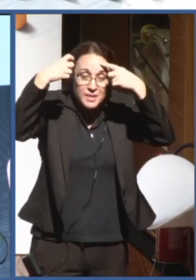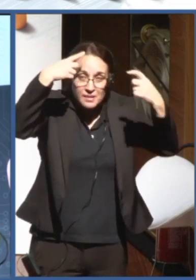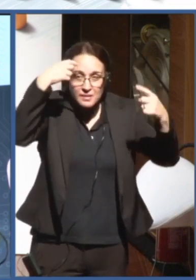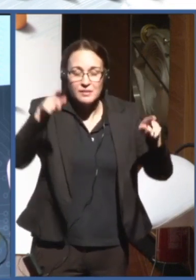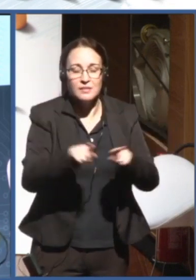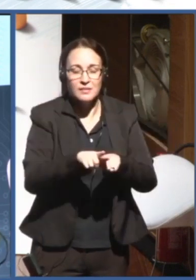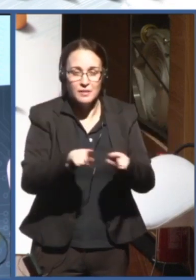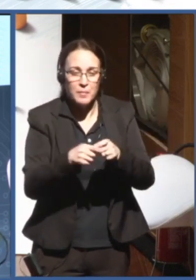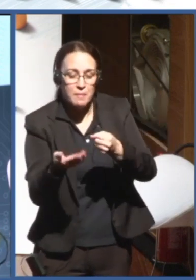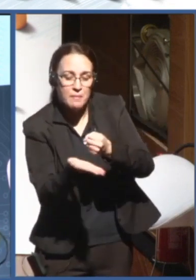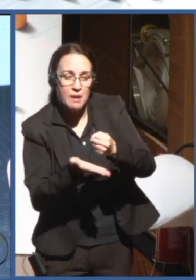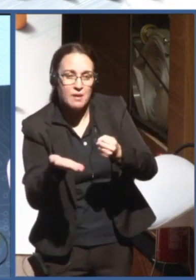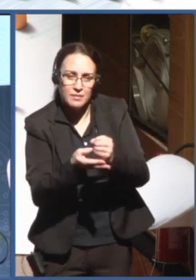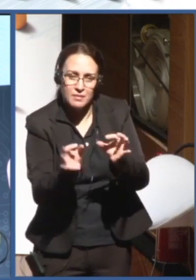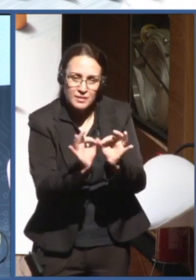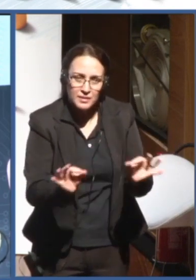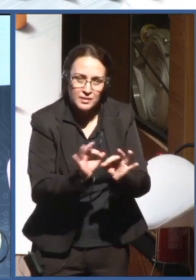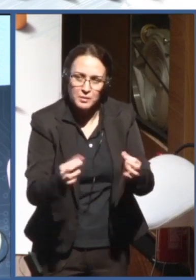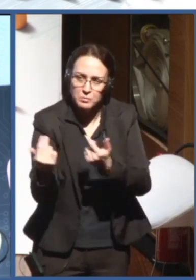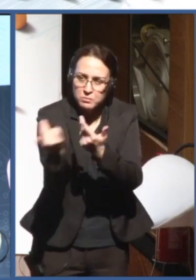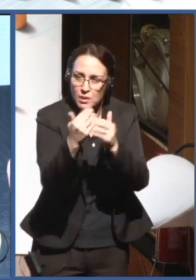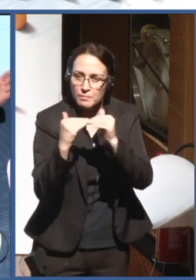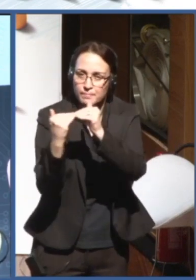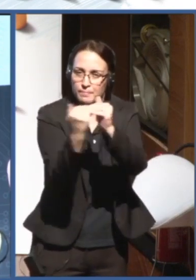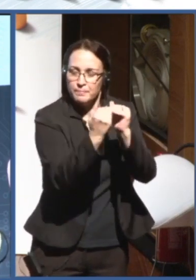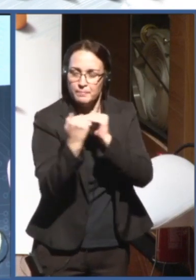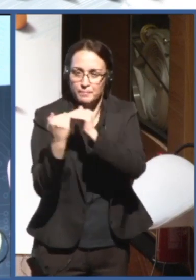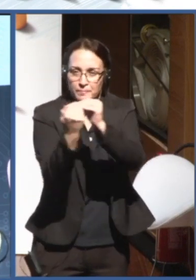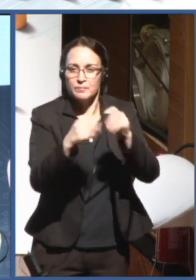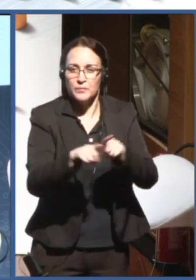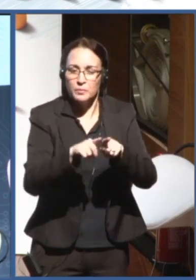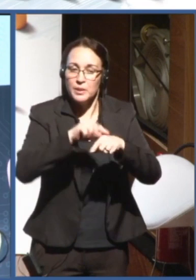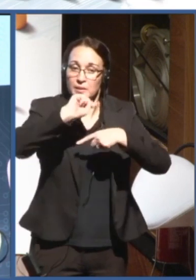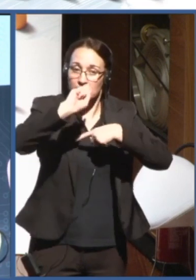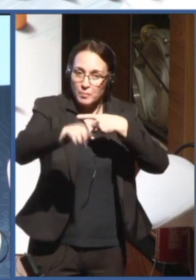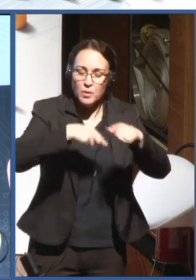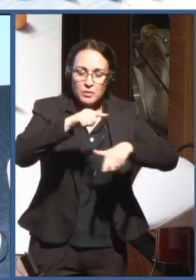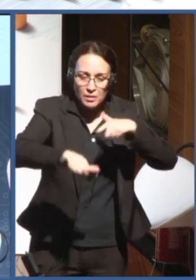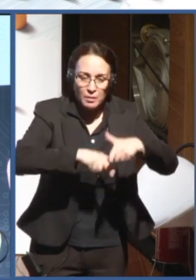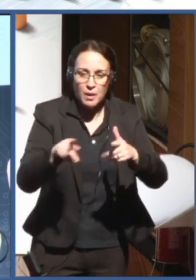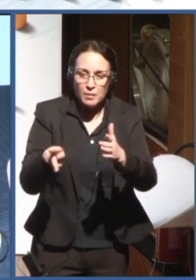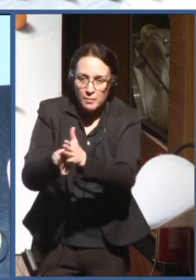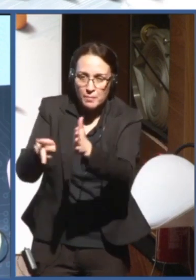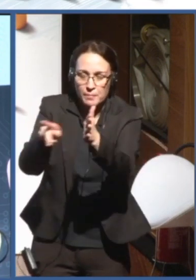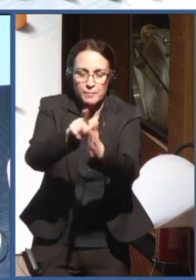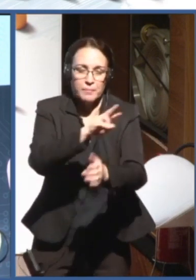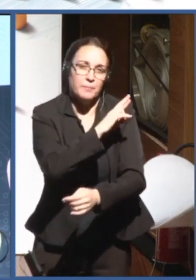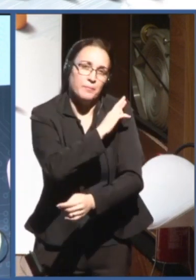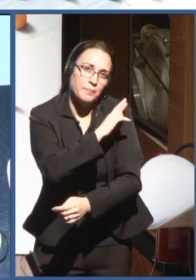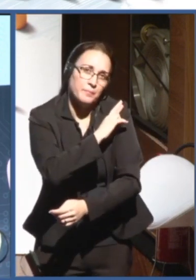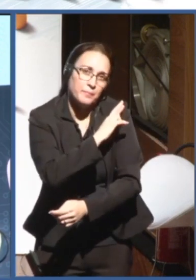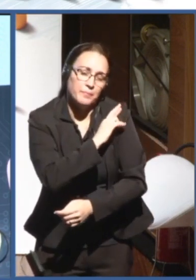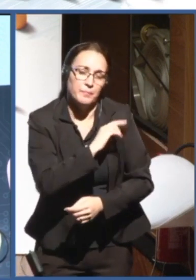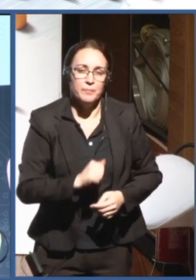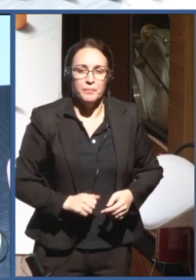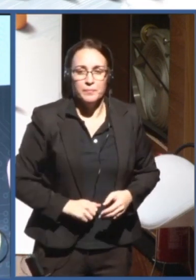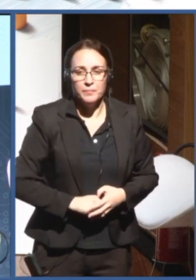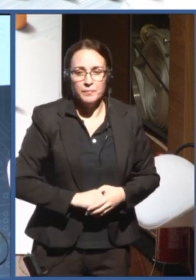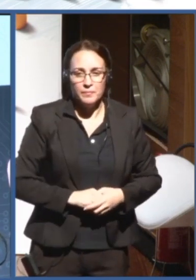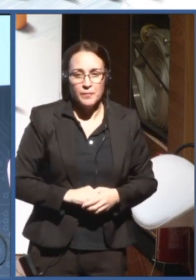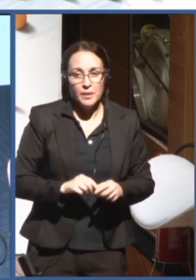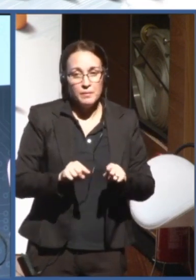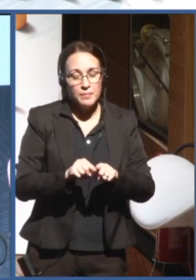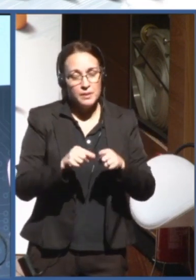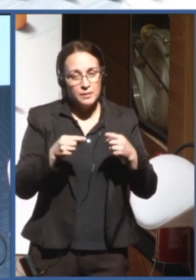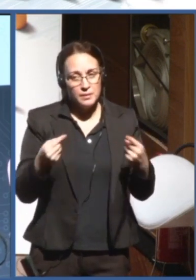divide the work afterwards. Not to have then that every organization will work in its own fields of expertise, of course, but here I see the chance